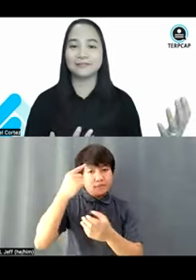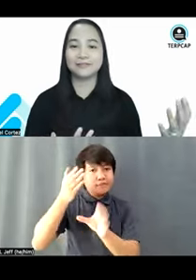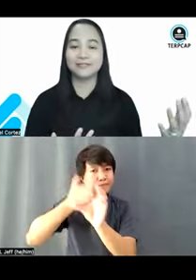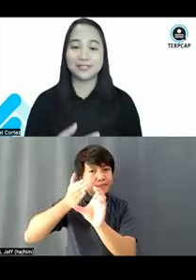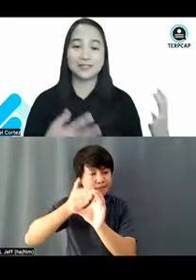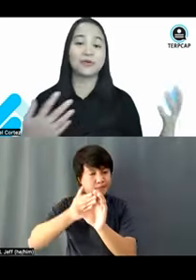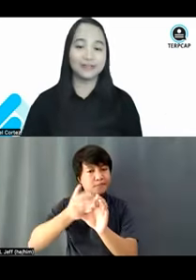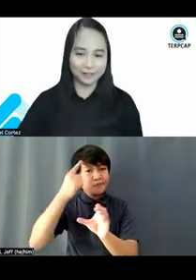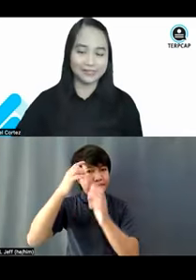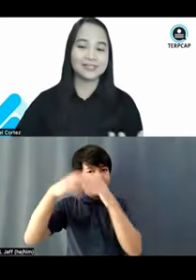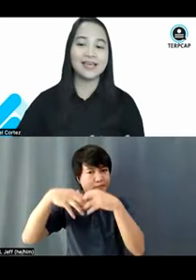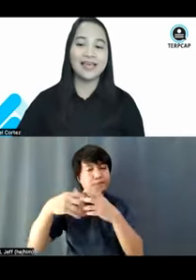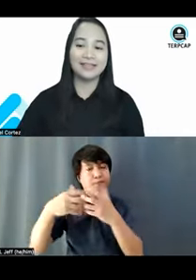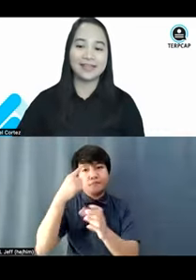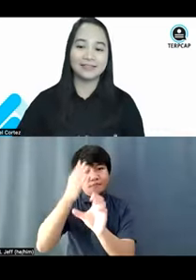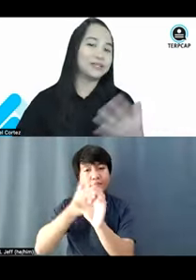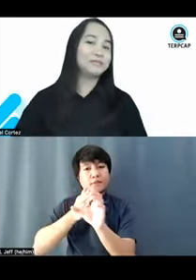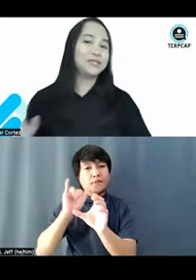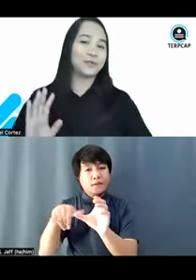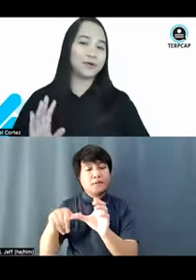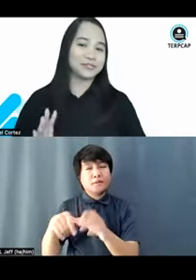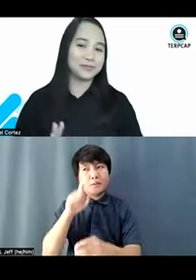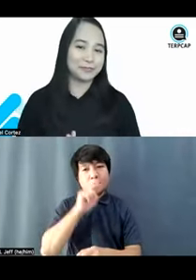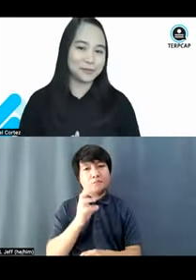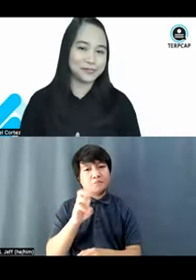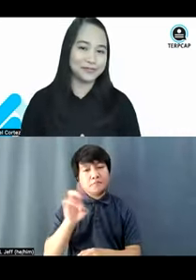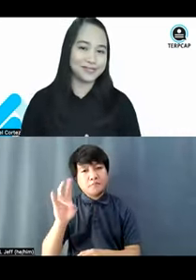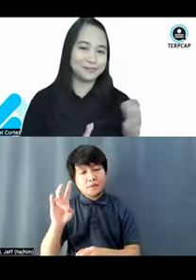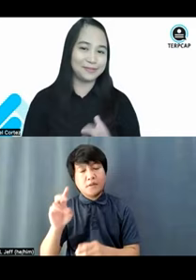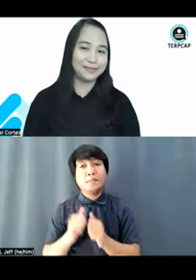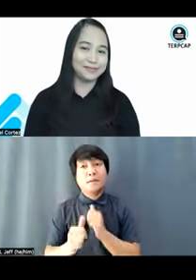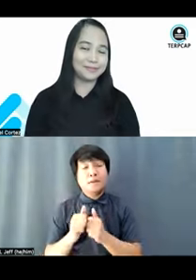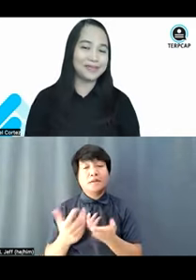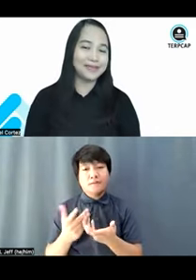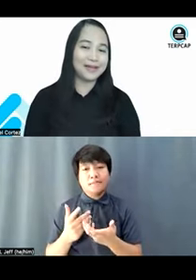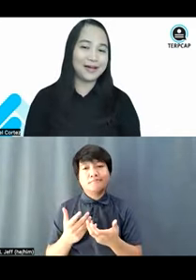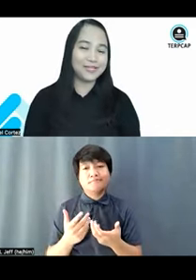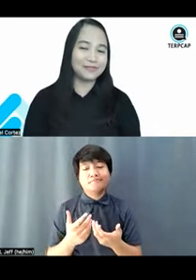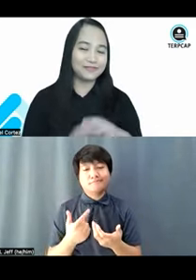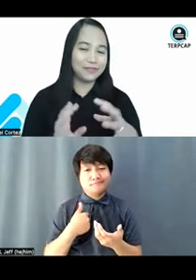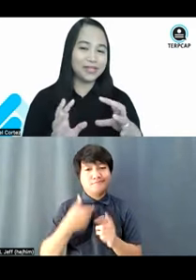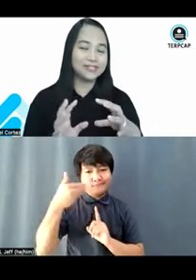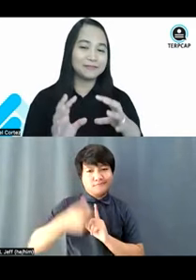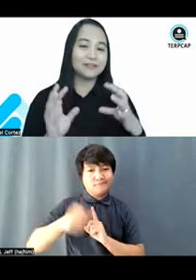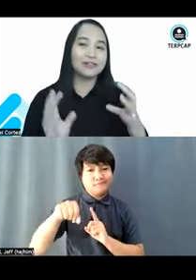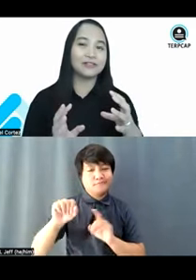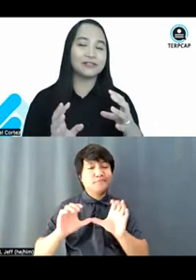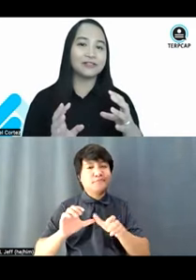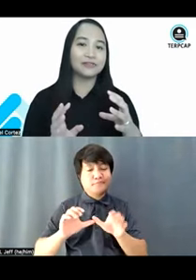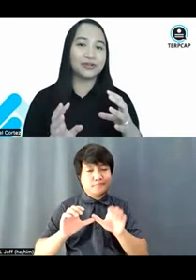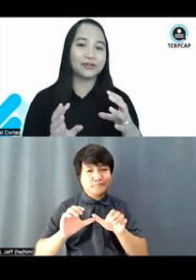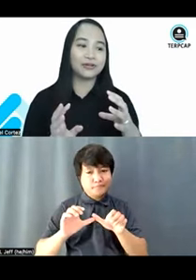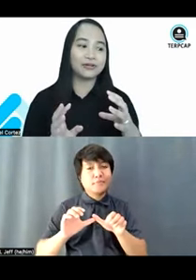disorders. And that led me, of course, to become a person with disability. It's very difficult